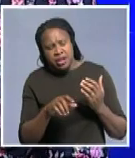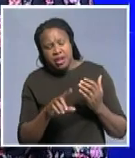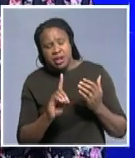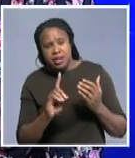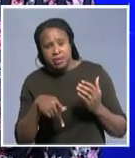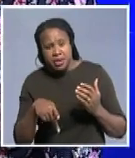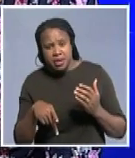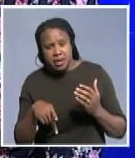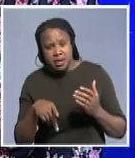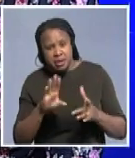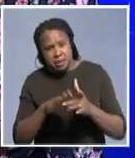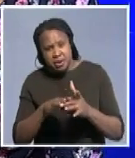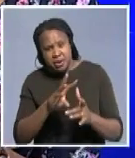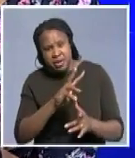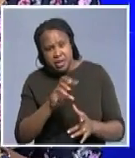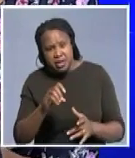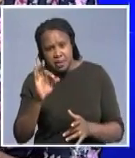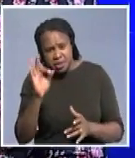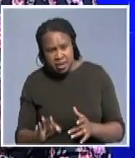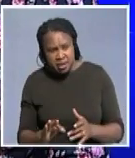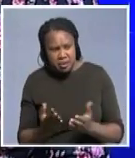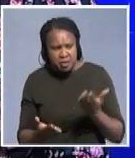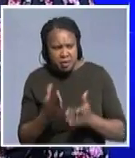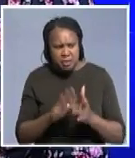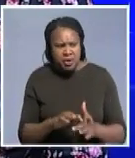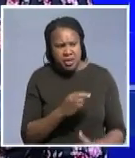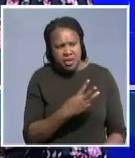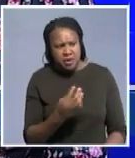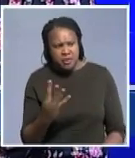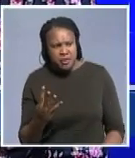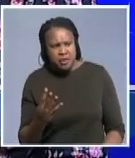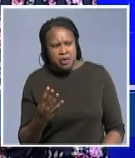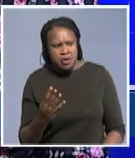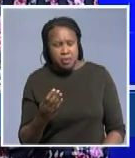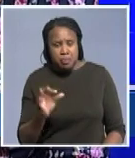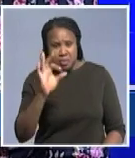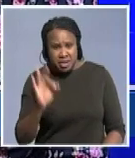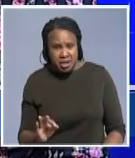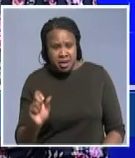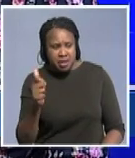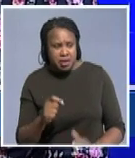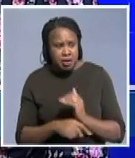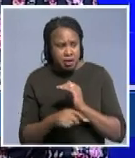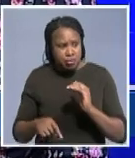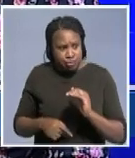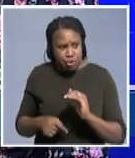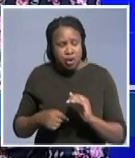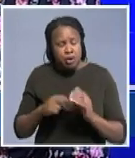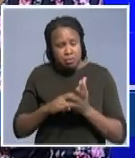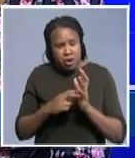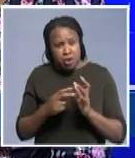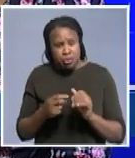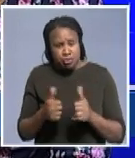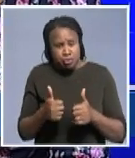% so we tell which tell us compared to for example around 34% in OECD countries which tell us they still a good